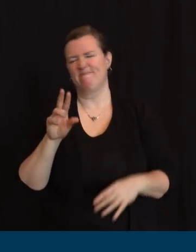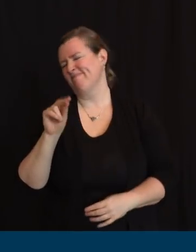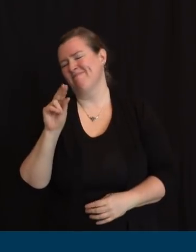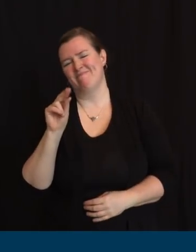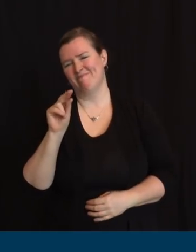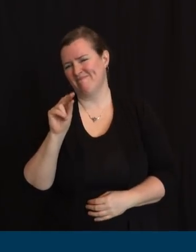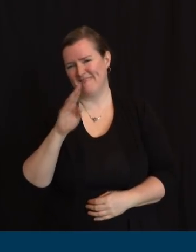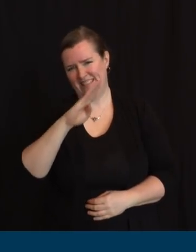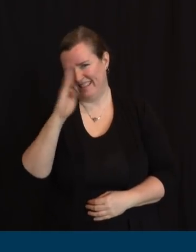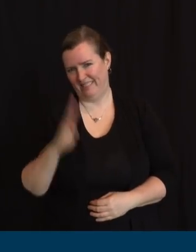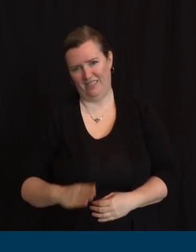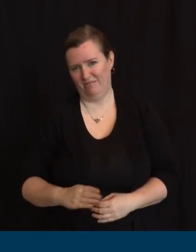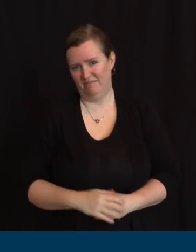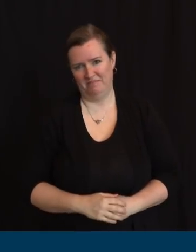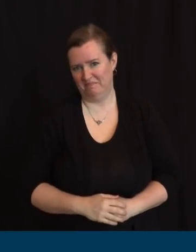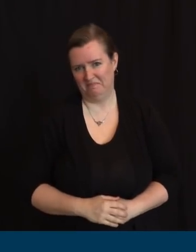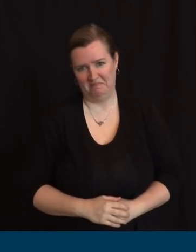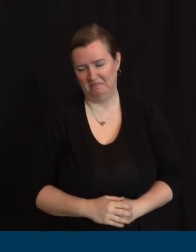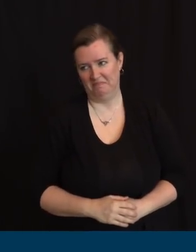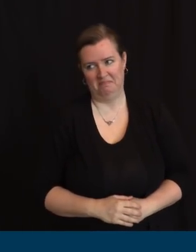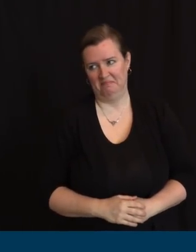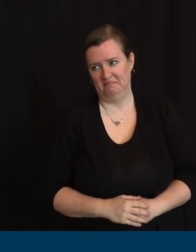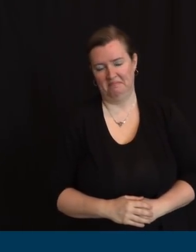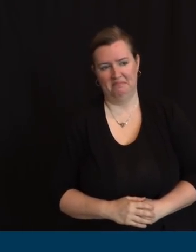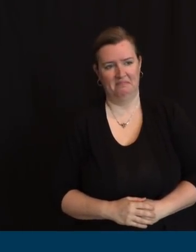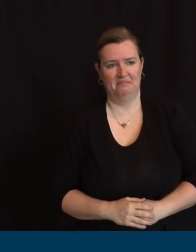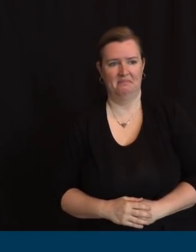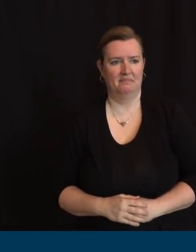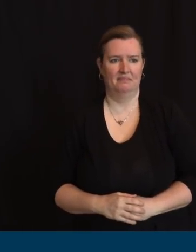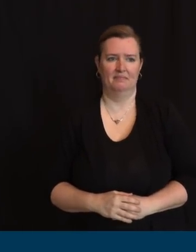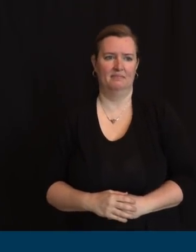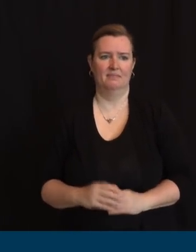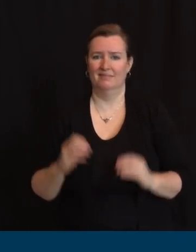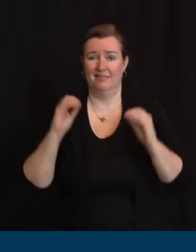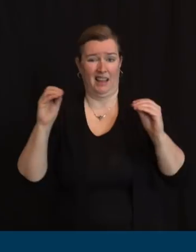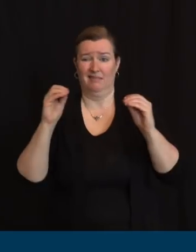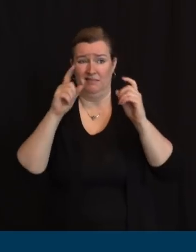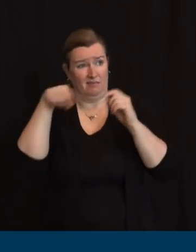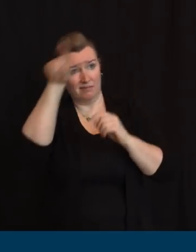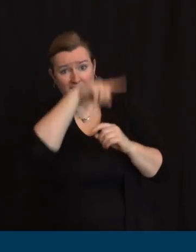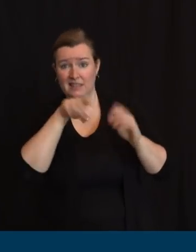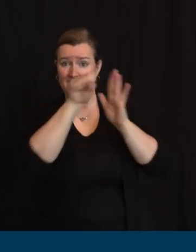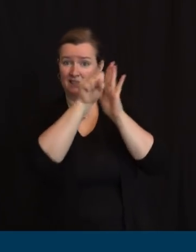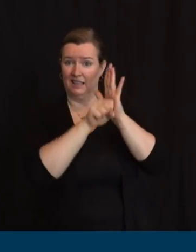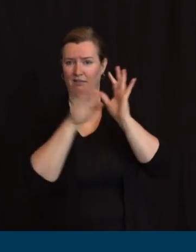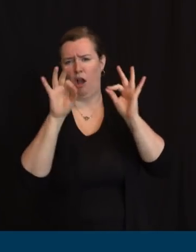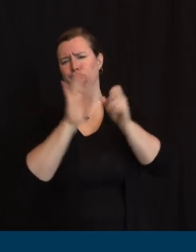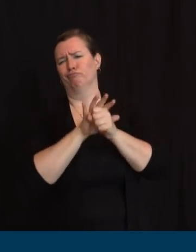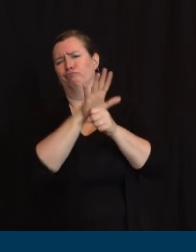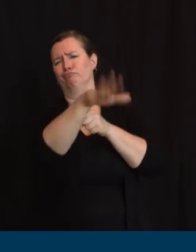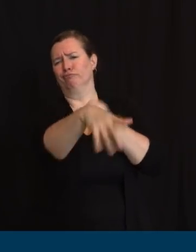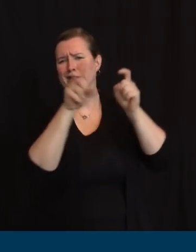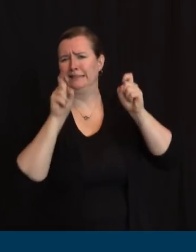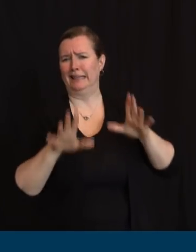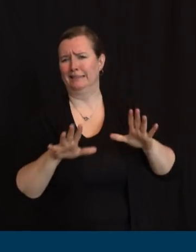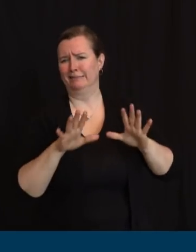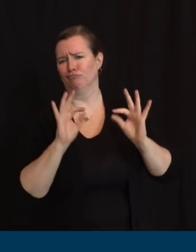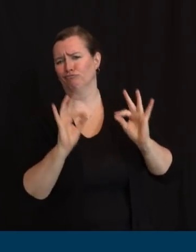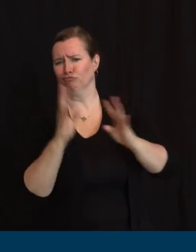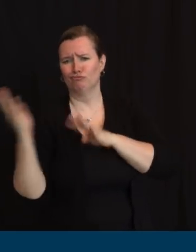bigger states, and certainly including New Jersey. So if you're in one of those long lines, and you're frustrated,